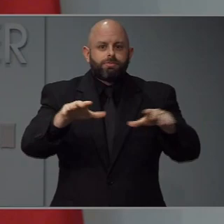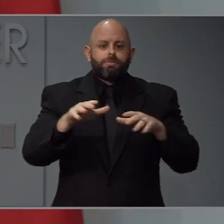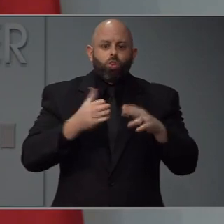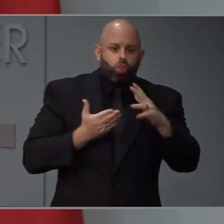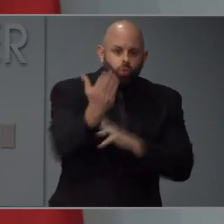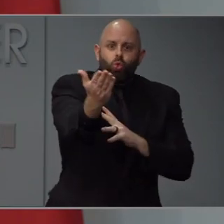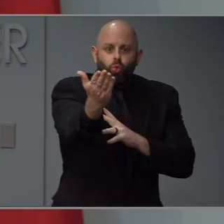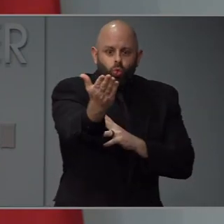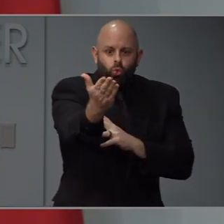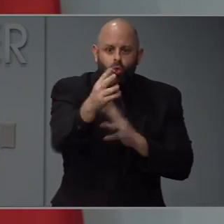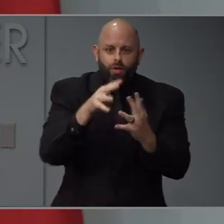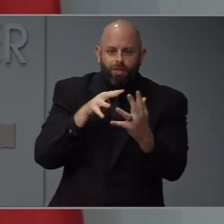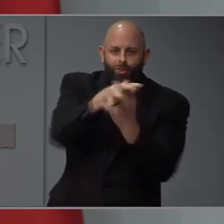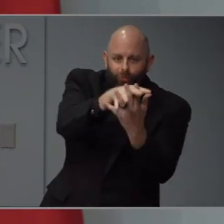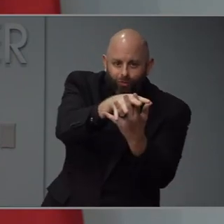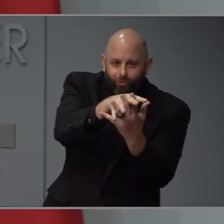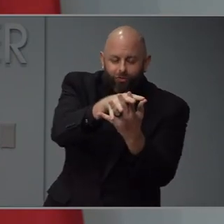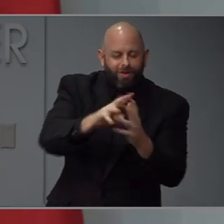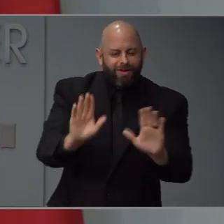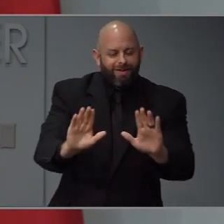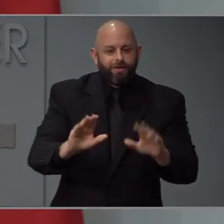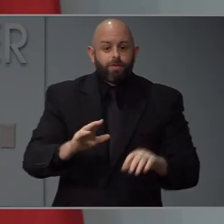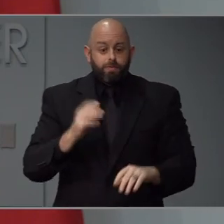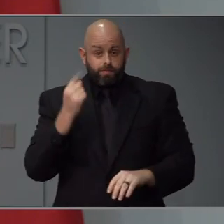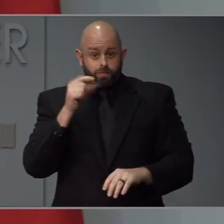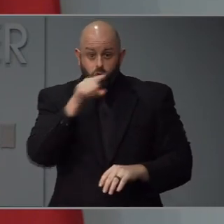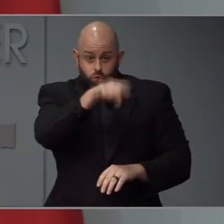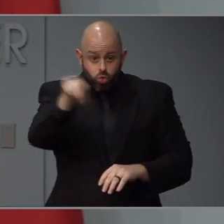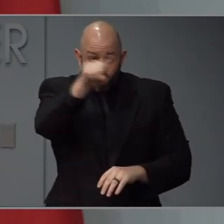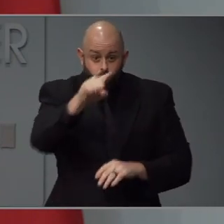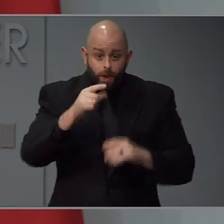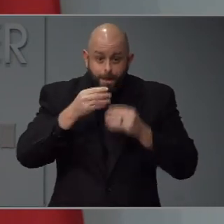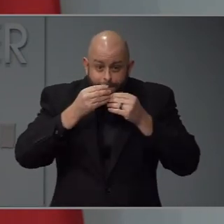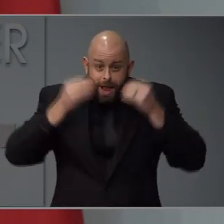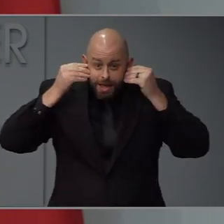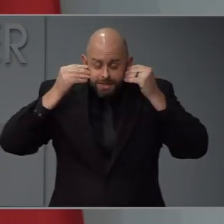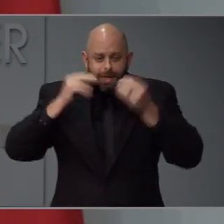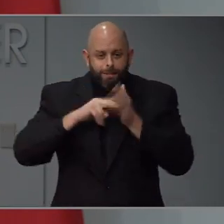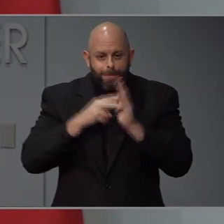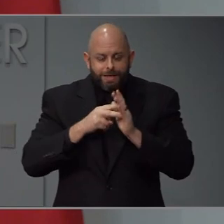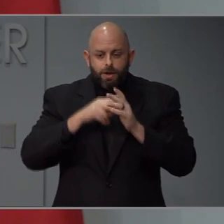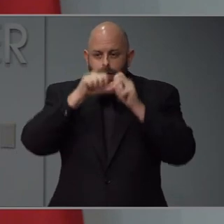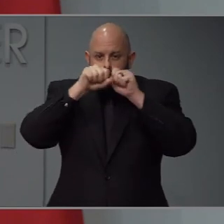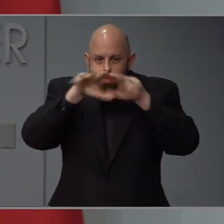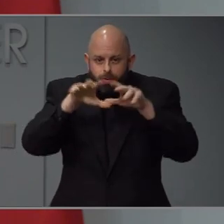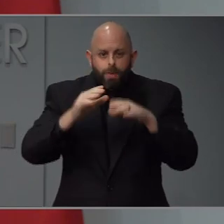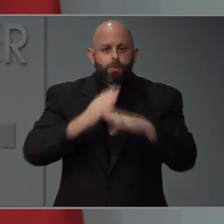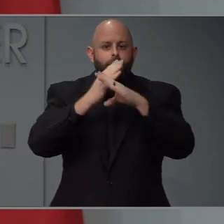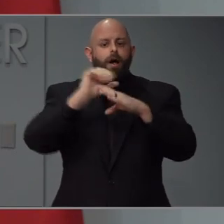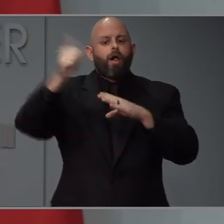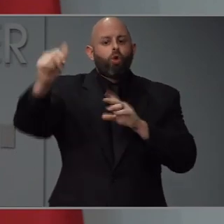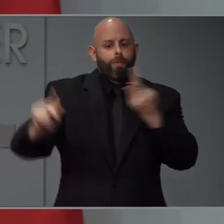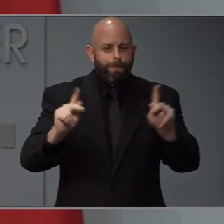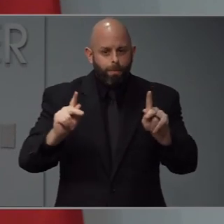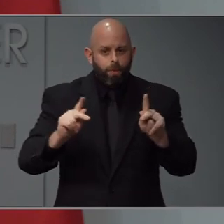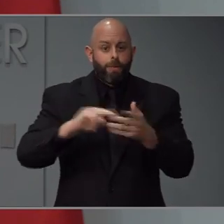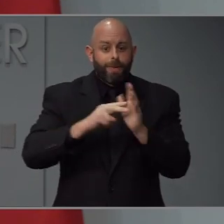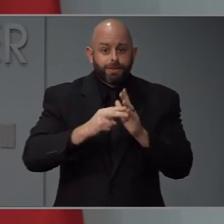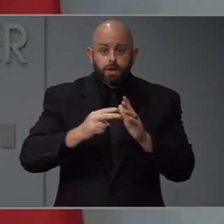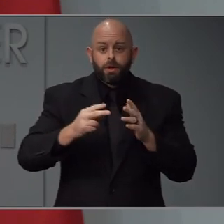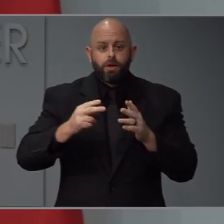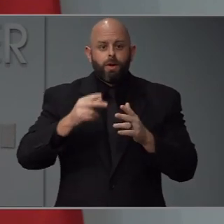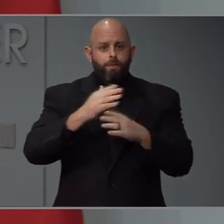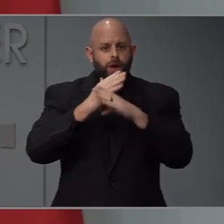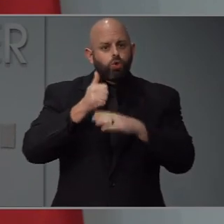world from you. It's not really protecting you from the world. But I think there is a place for masks once we